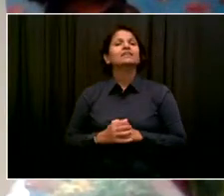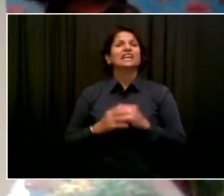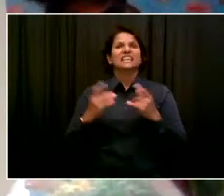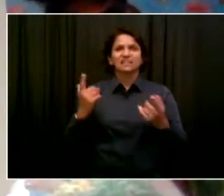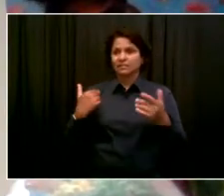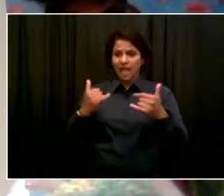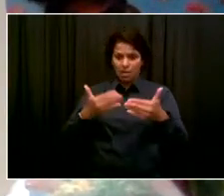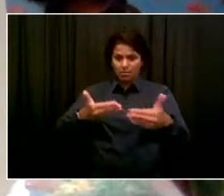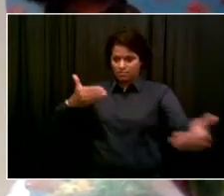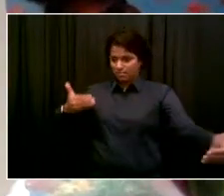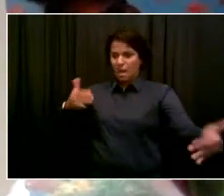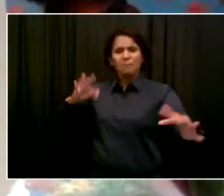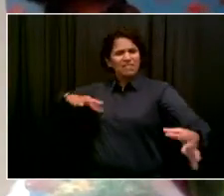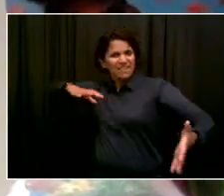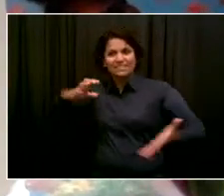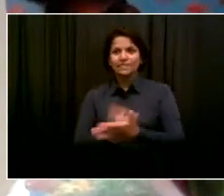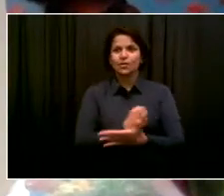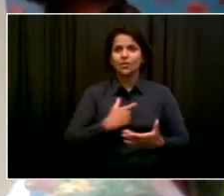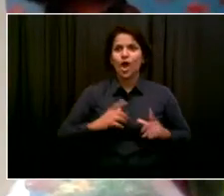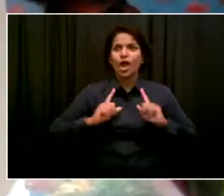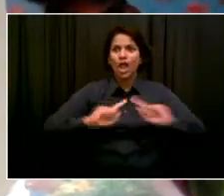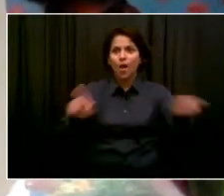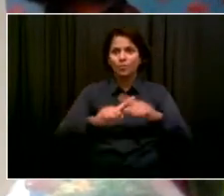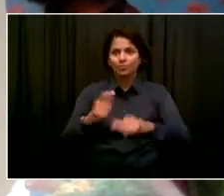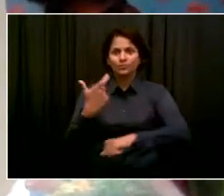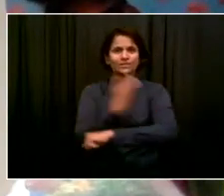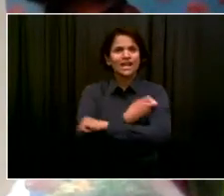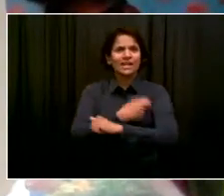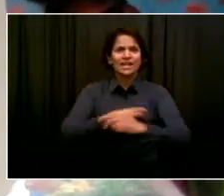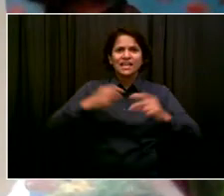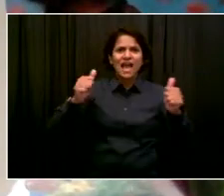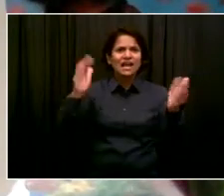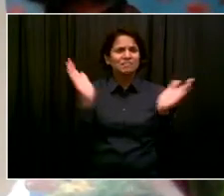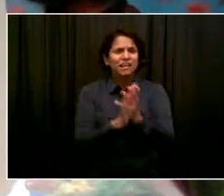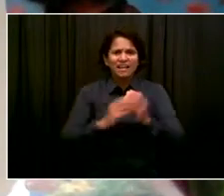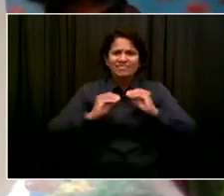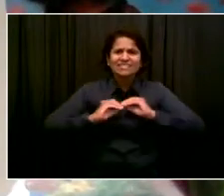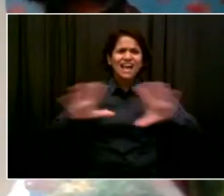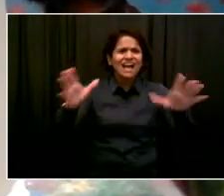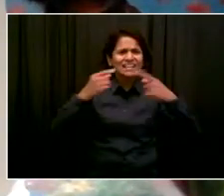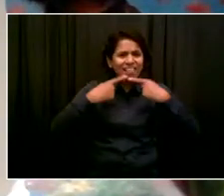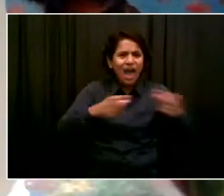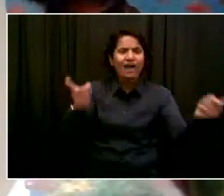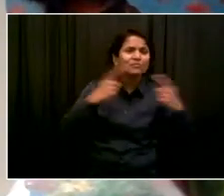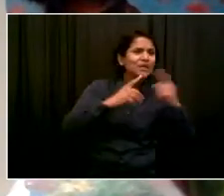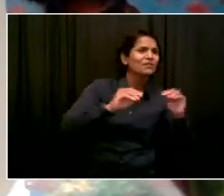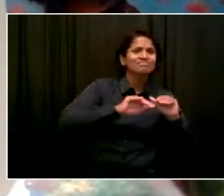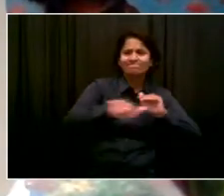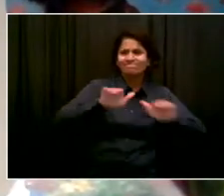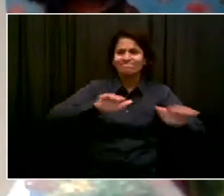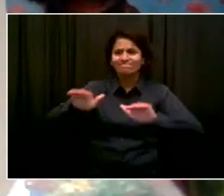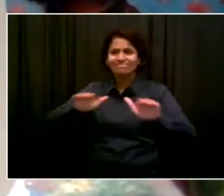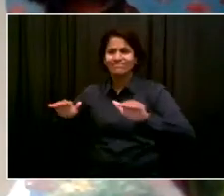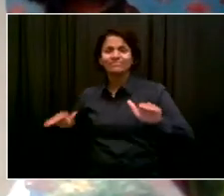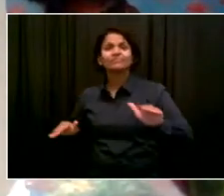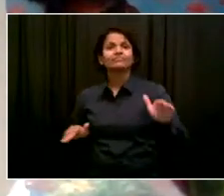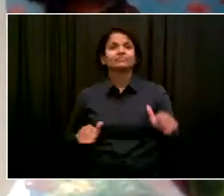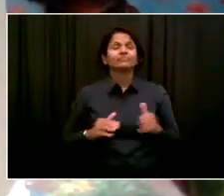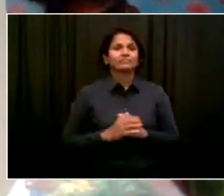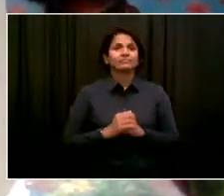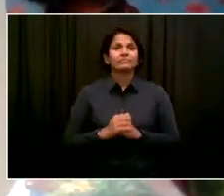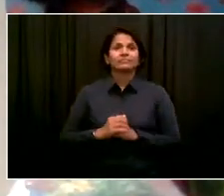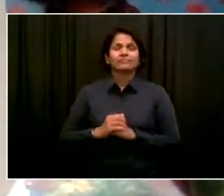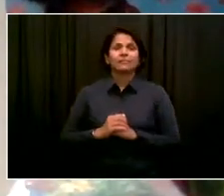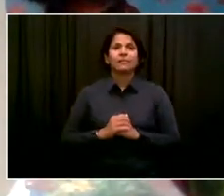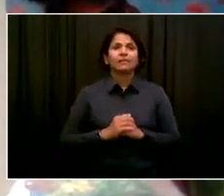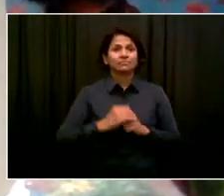all educators, we can't just give homework without providing all the information and support needed to complete the assignment, which is why we are